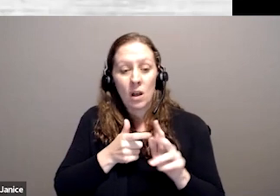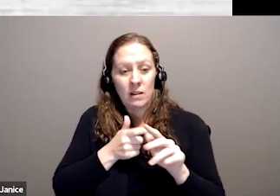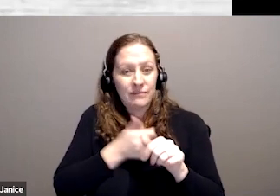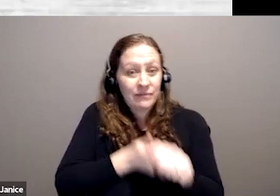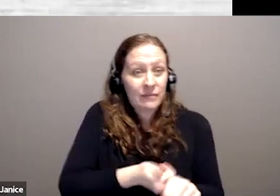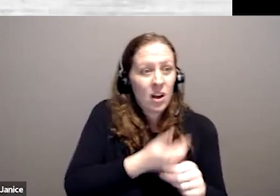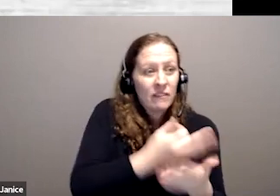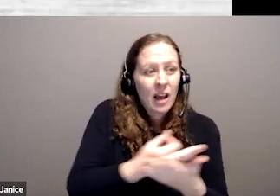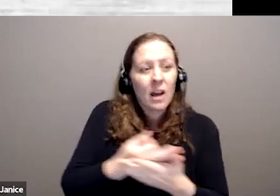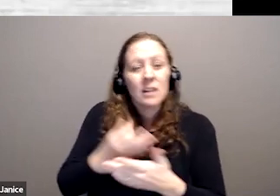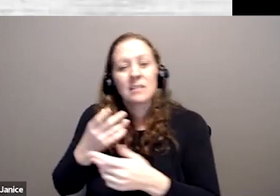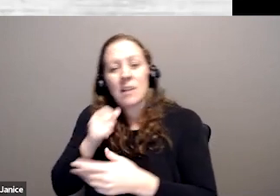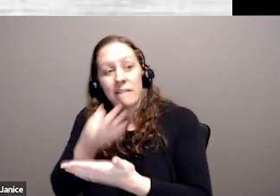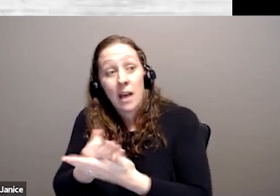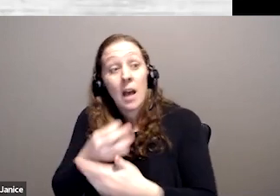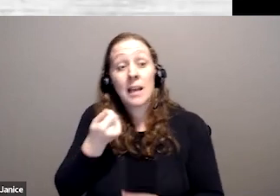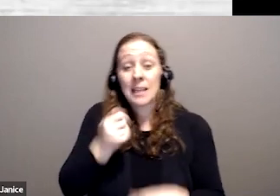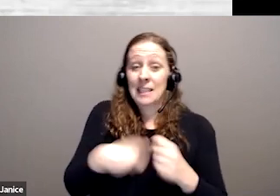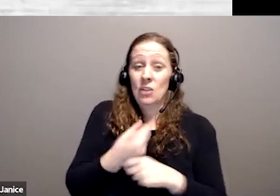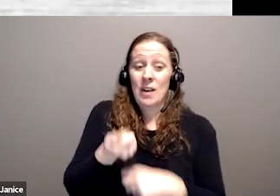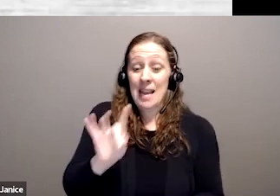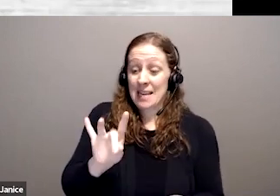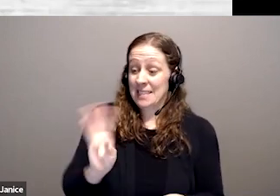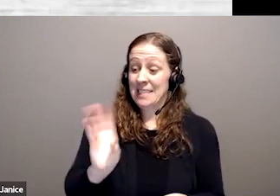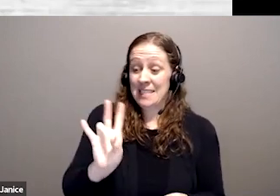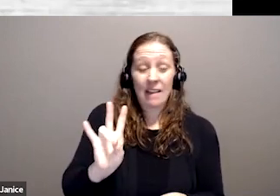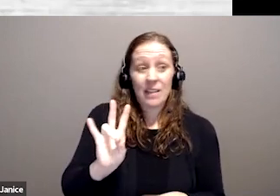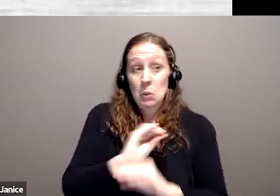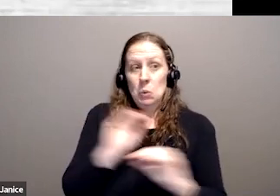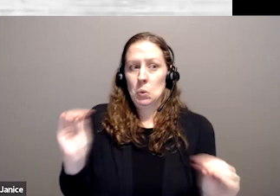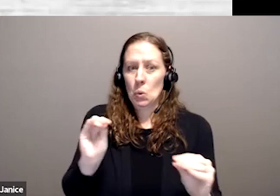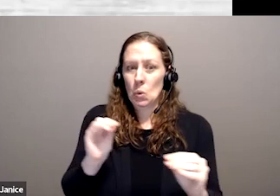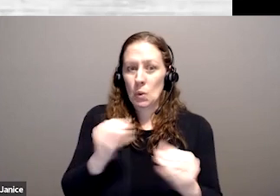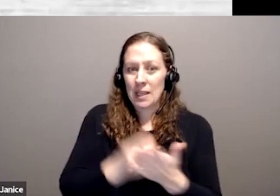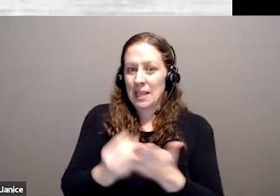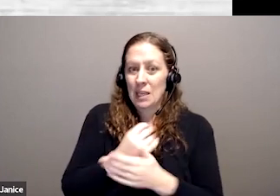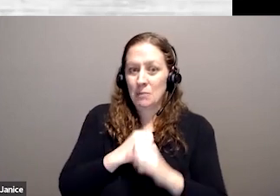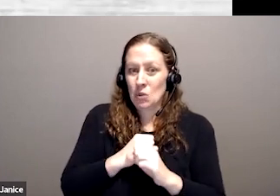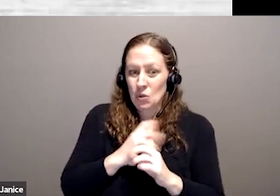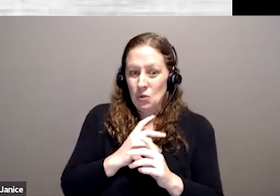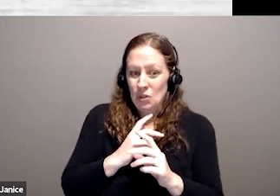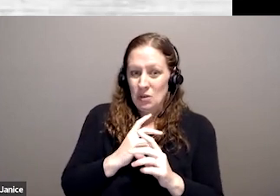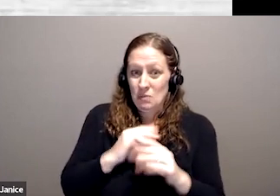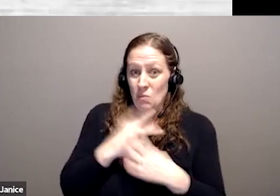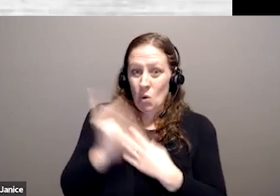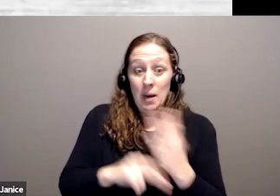1867, there were no income security programs, so we can't really look to the Constitution. Next slide, please.